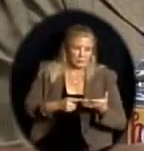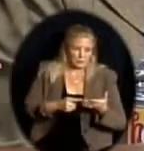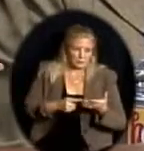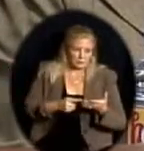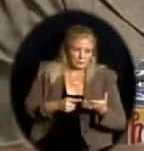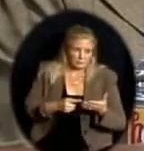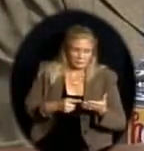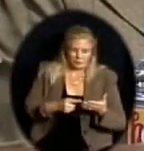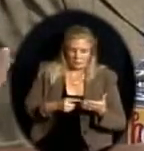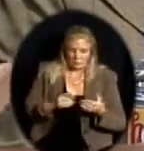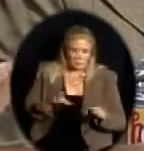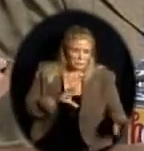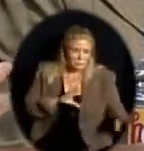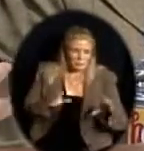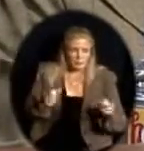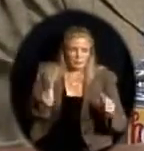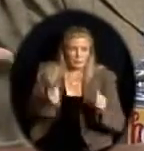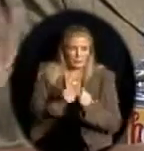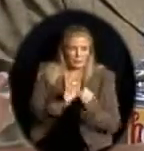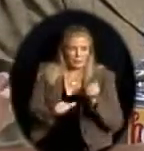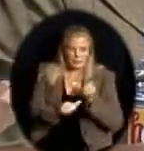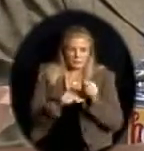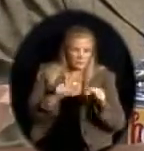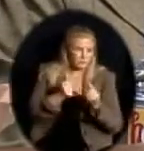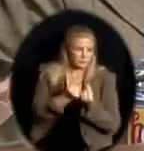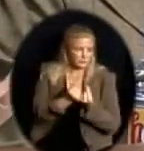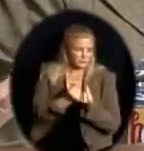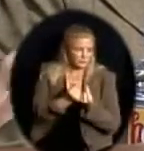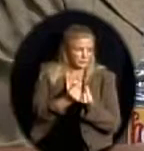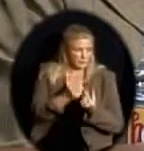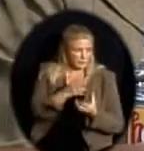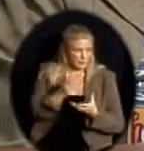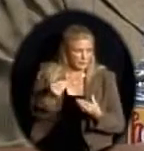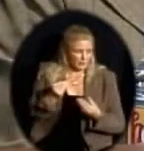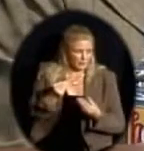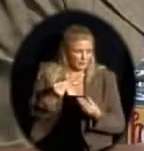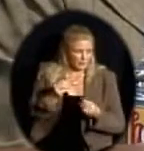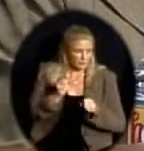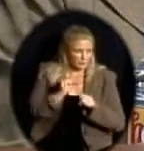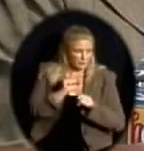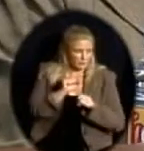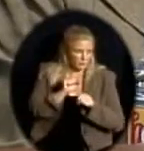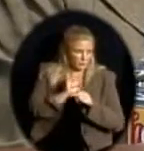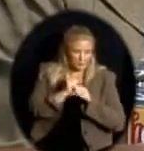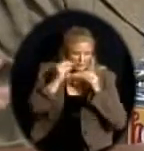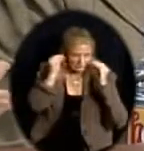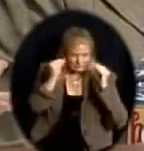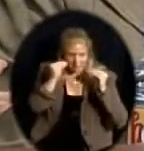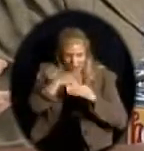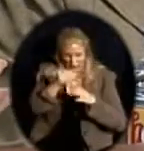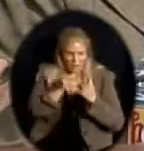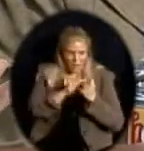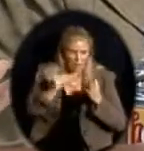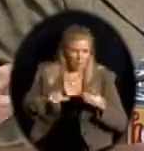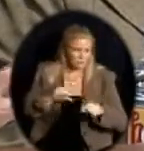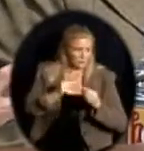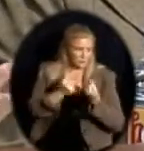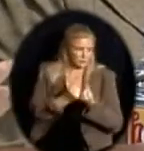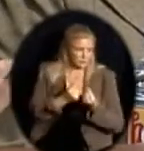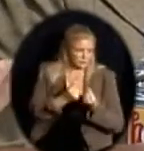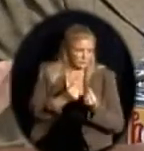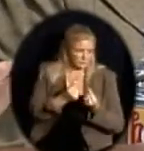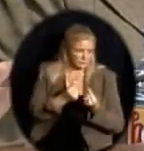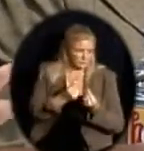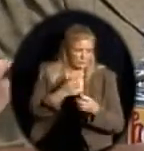subgroups, and even the understanding in our teaching and learning group have given us so much information about No